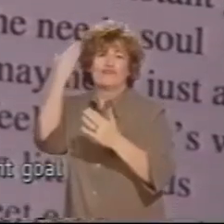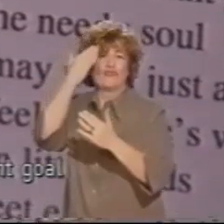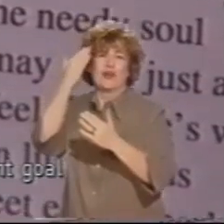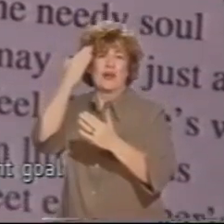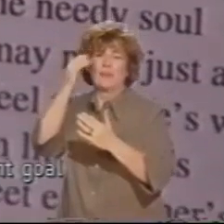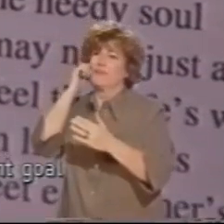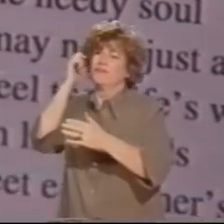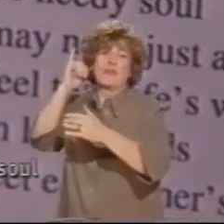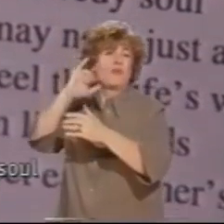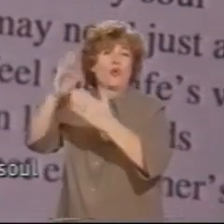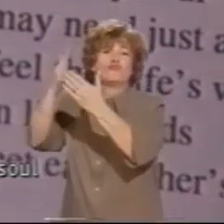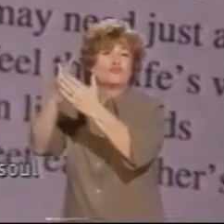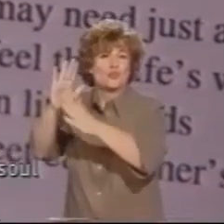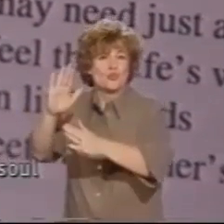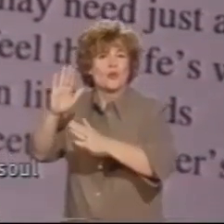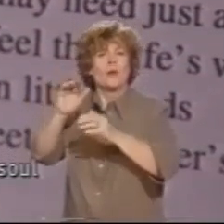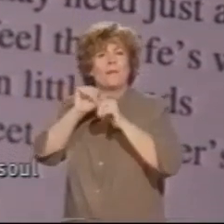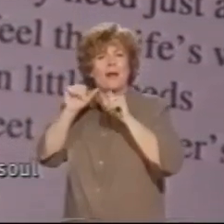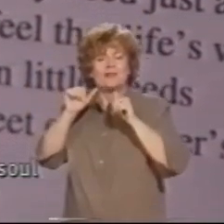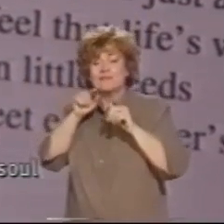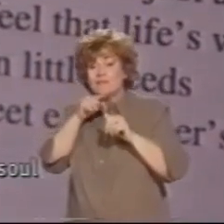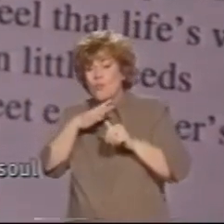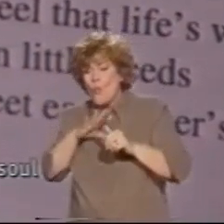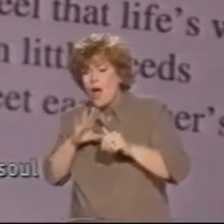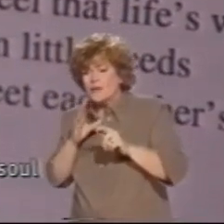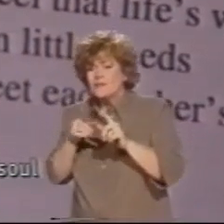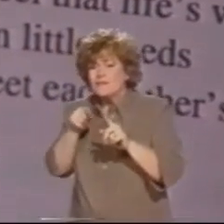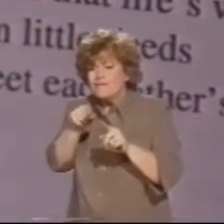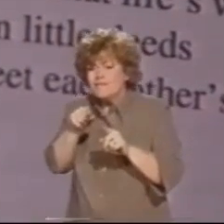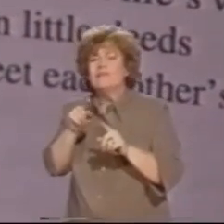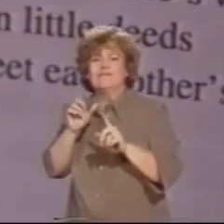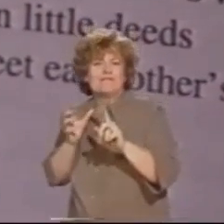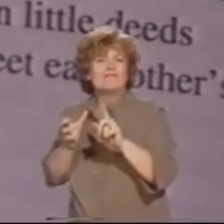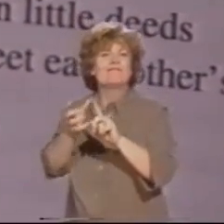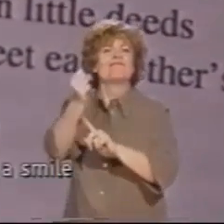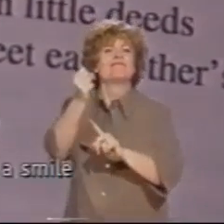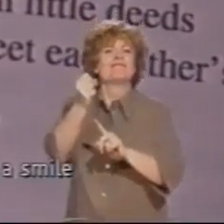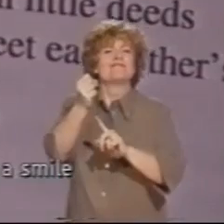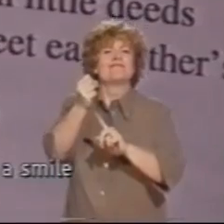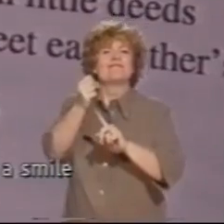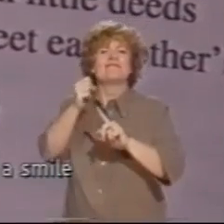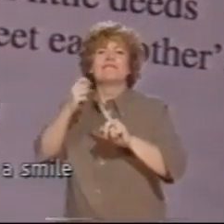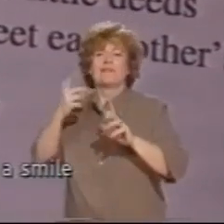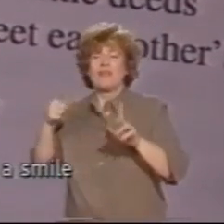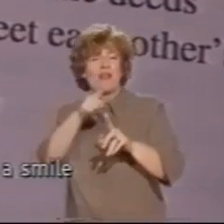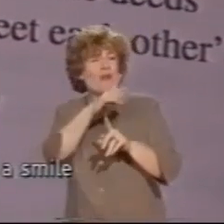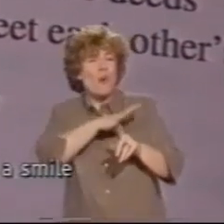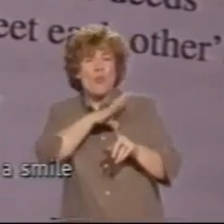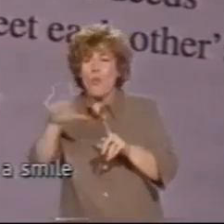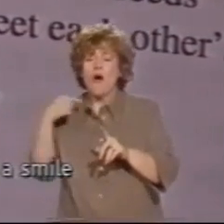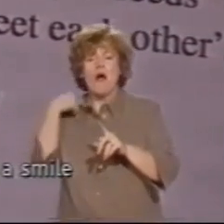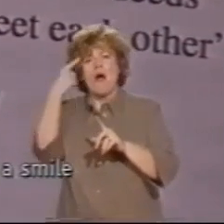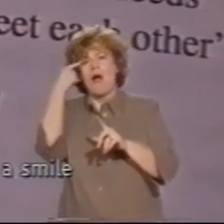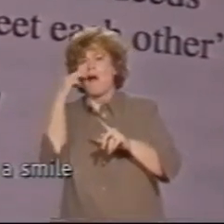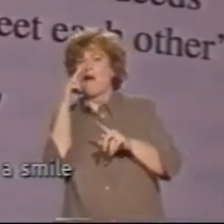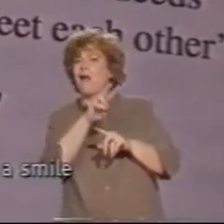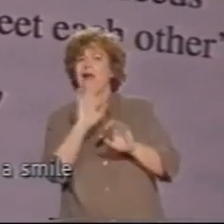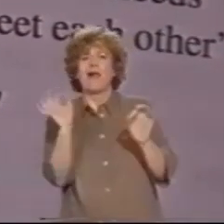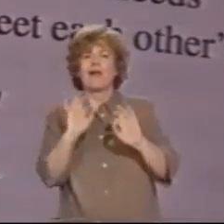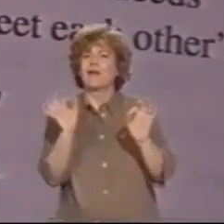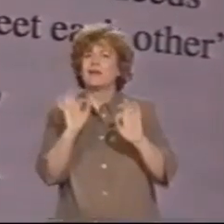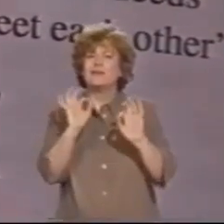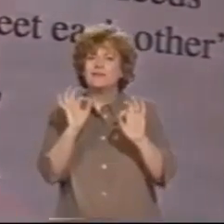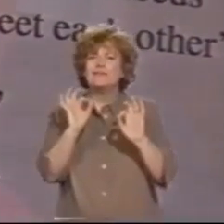goal We fail to see the needy souls Close by who may need just a smile